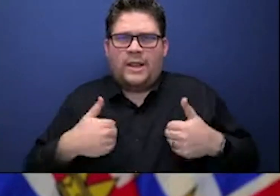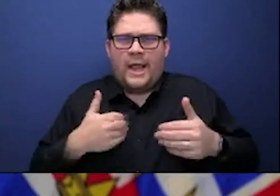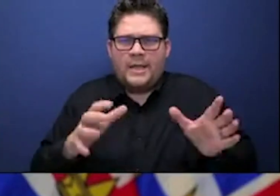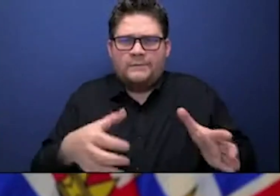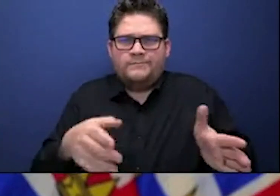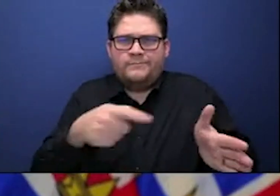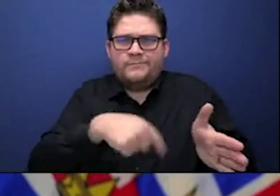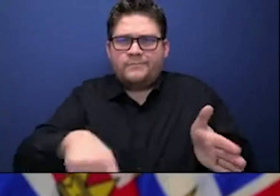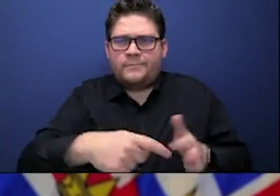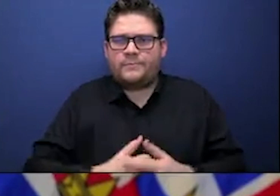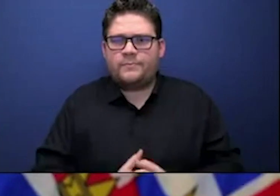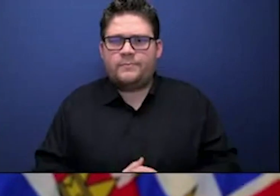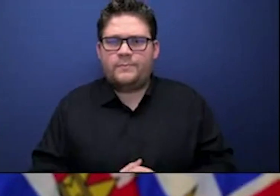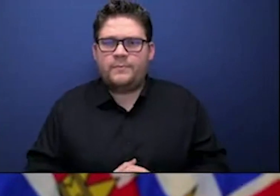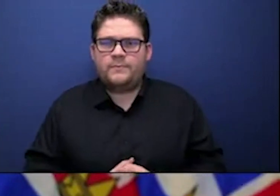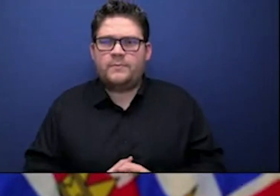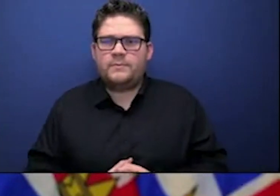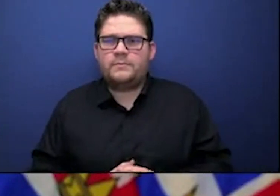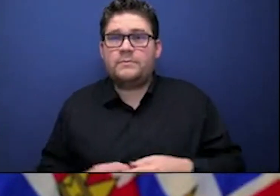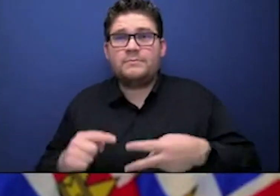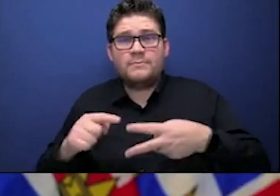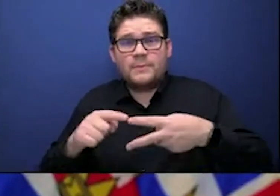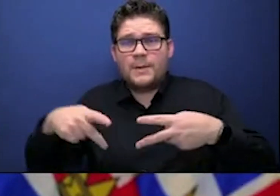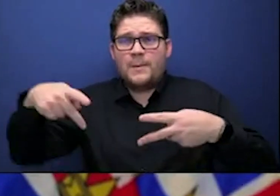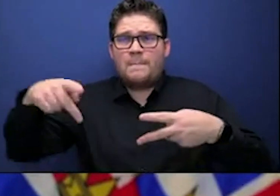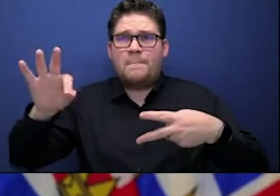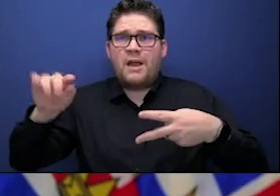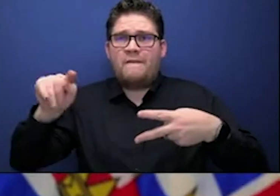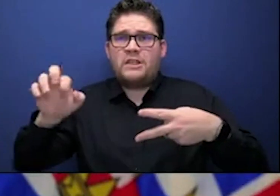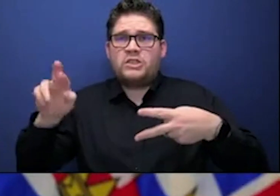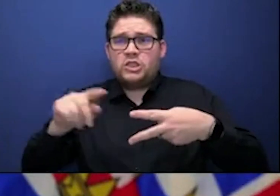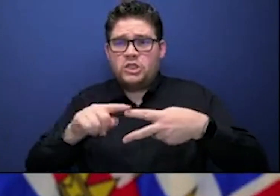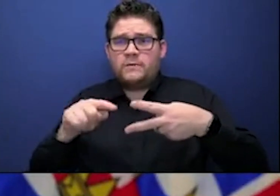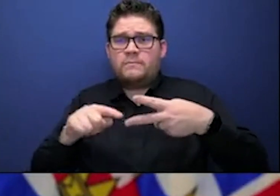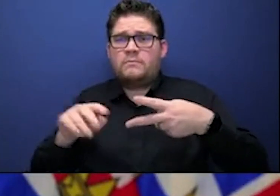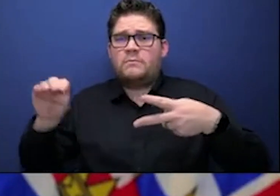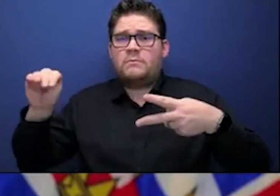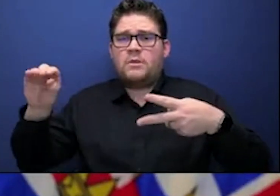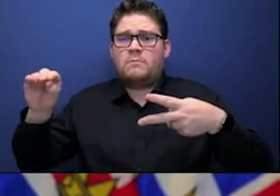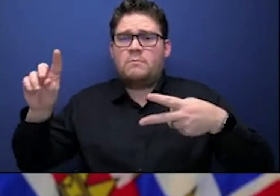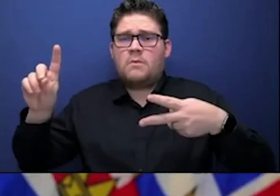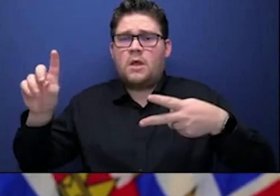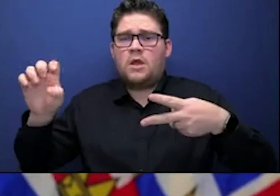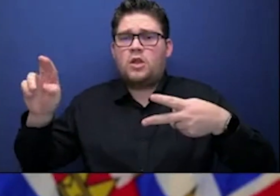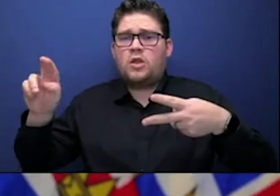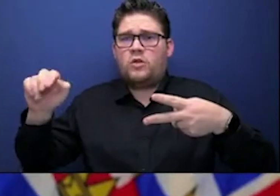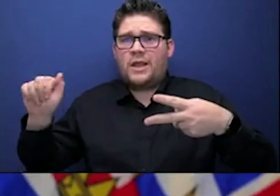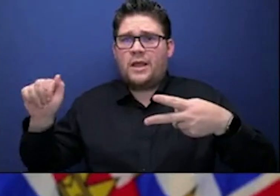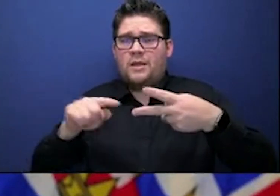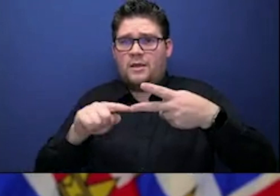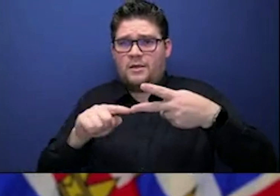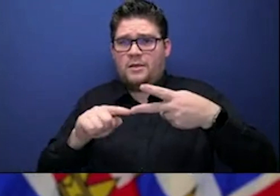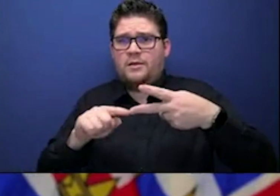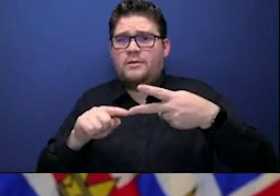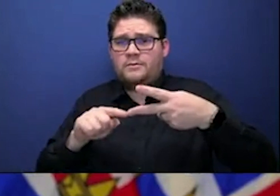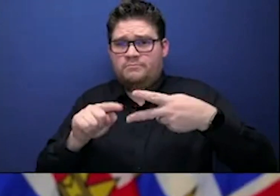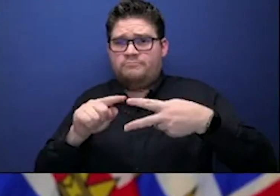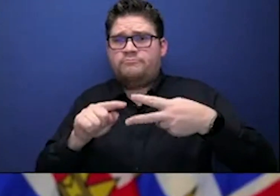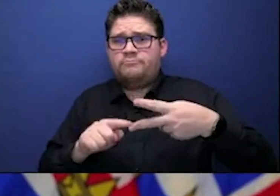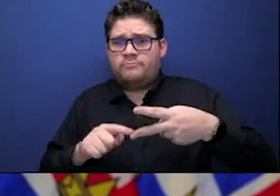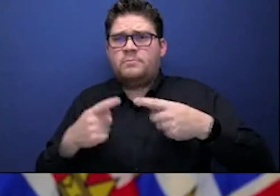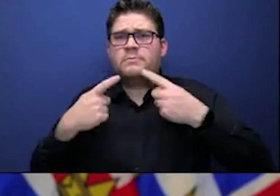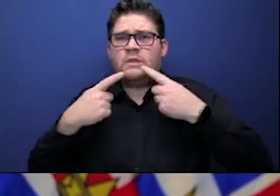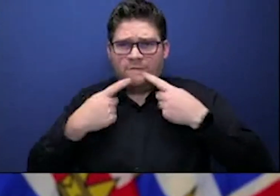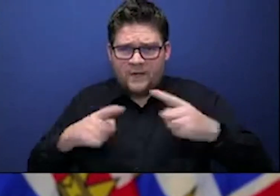And there's, but the data is not simple. There were a number of different trials that were done, including in South Africa. So yes,